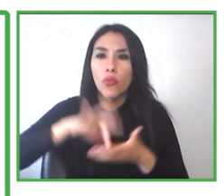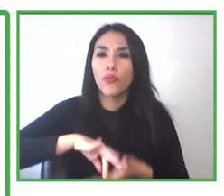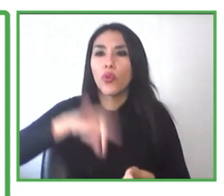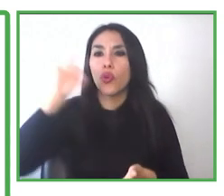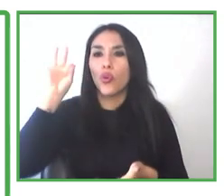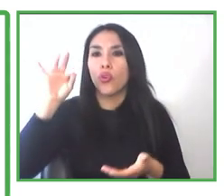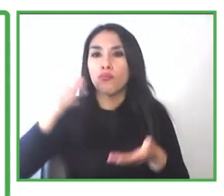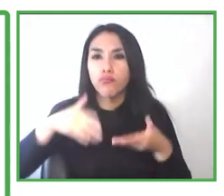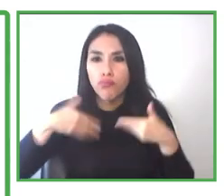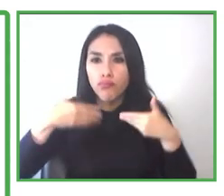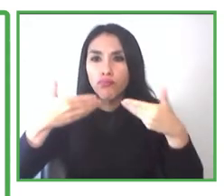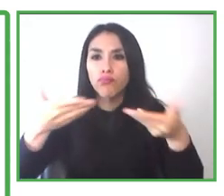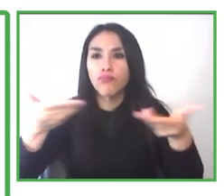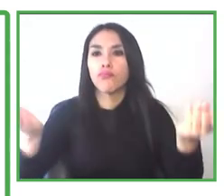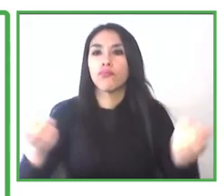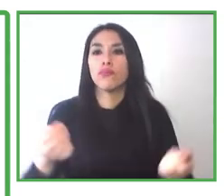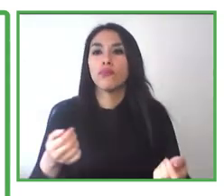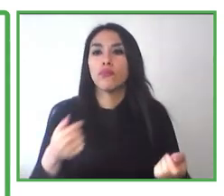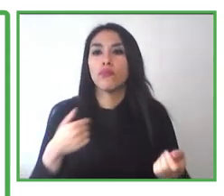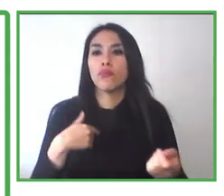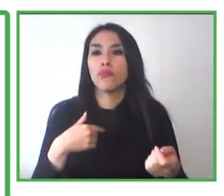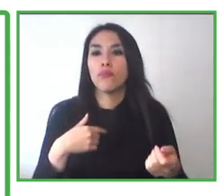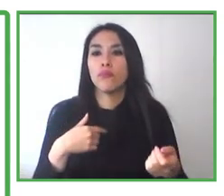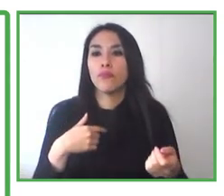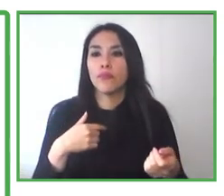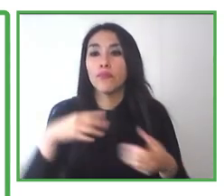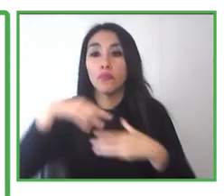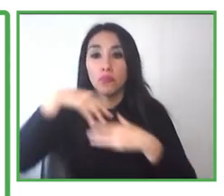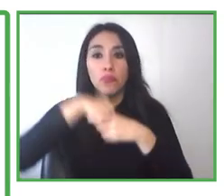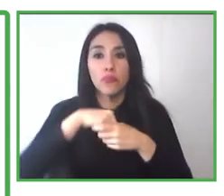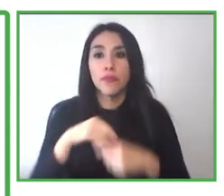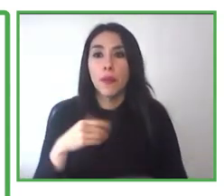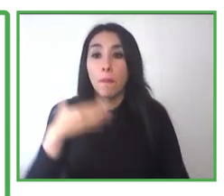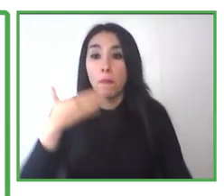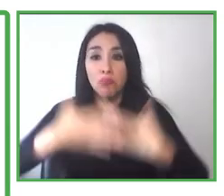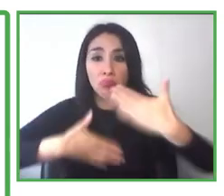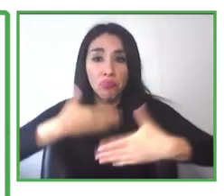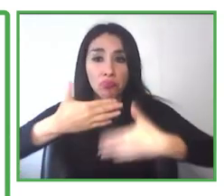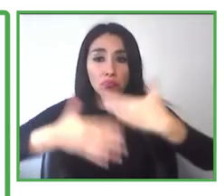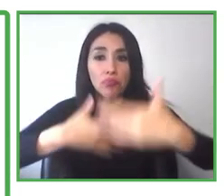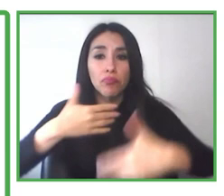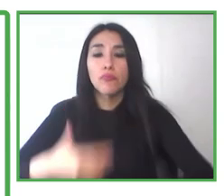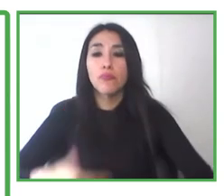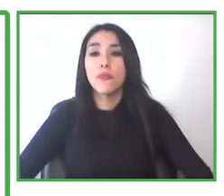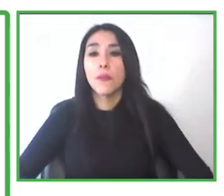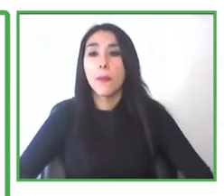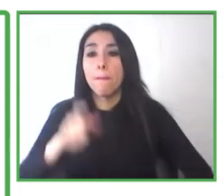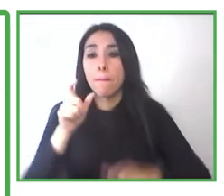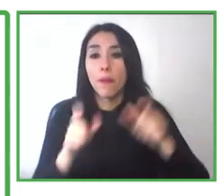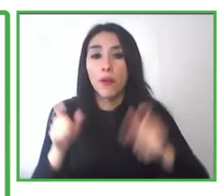the support for all these different areas.